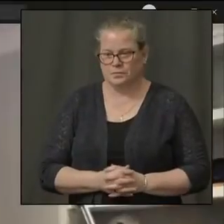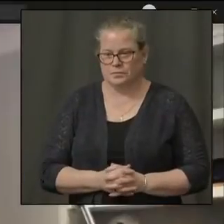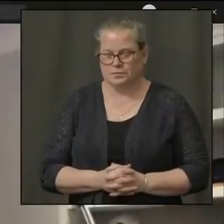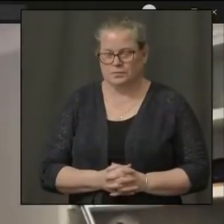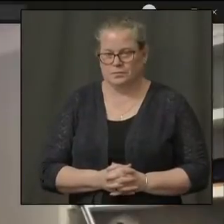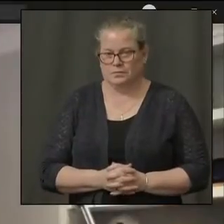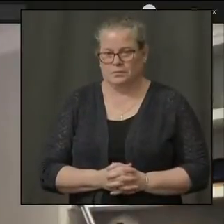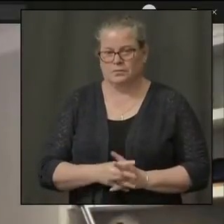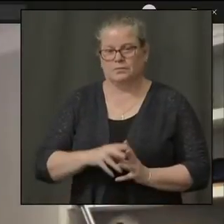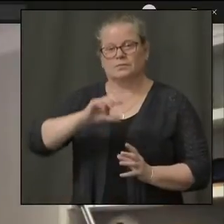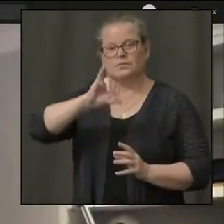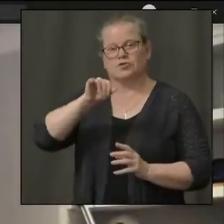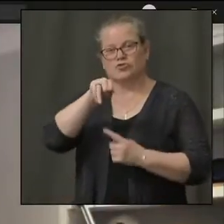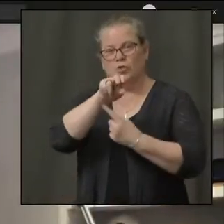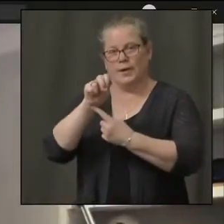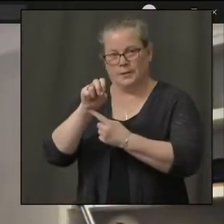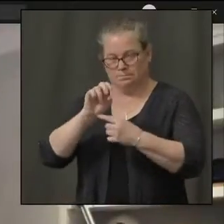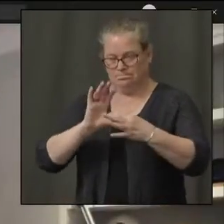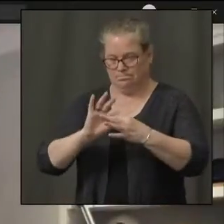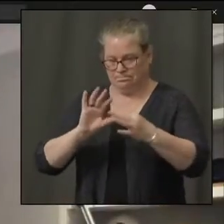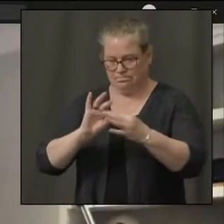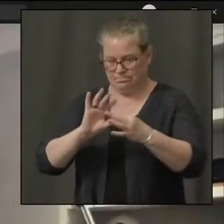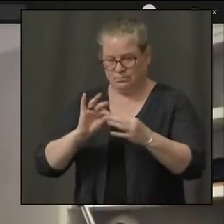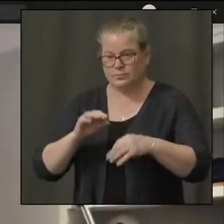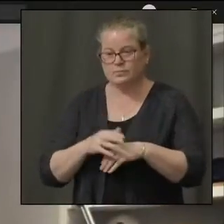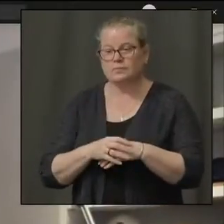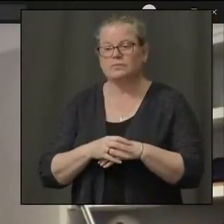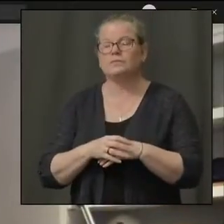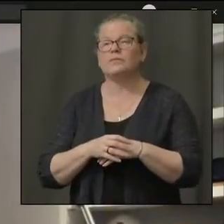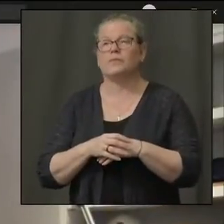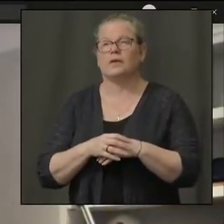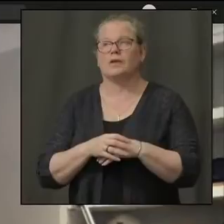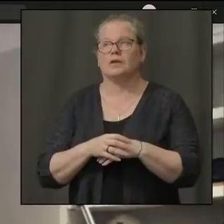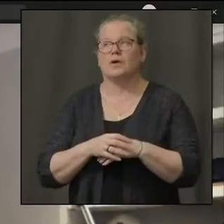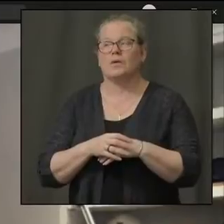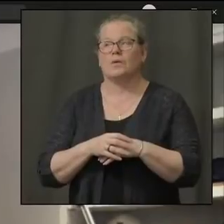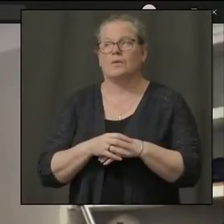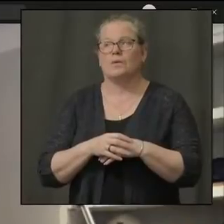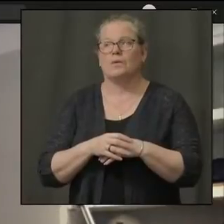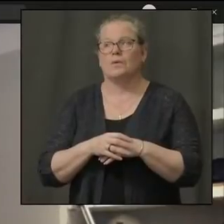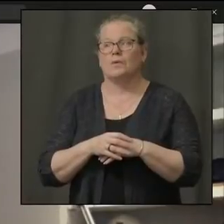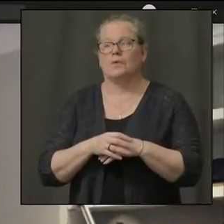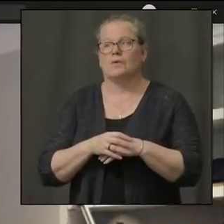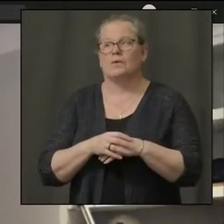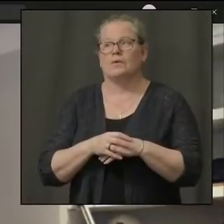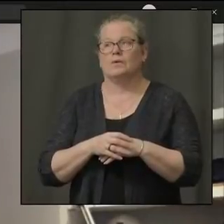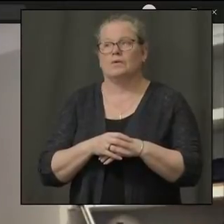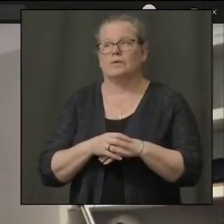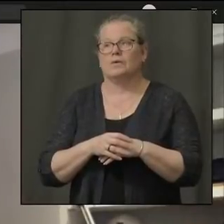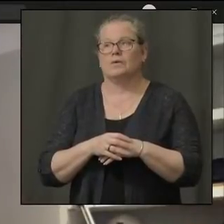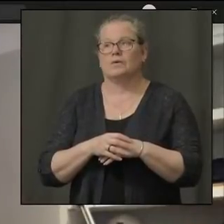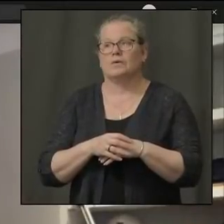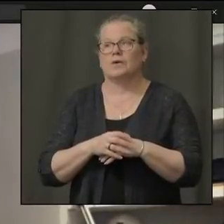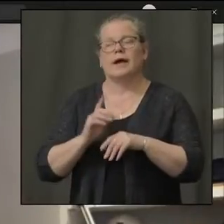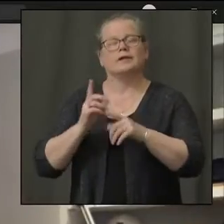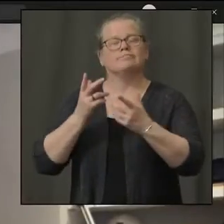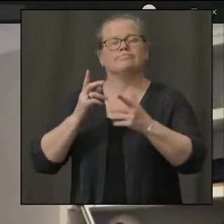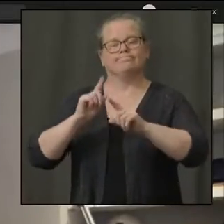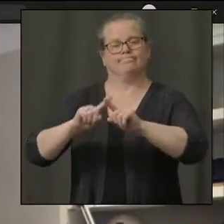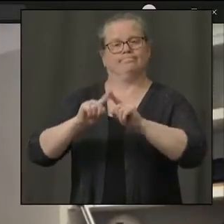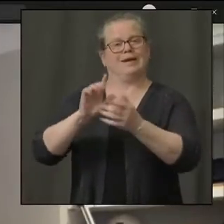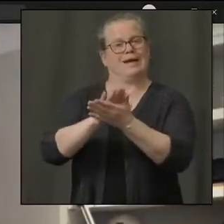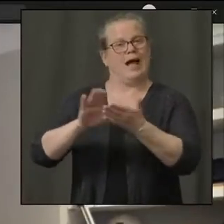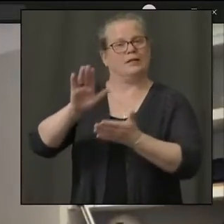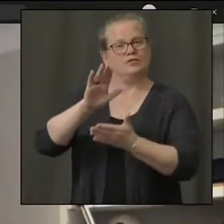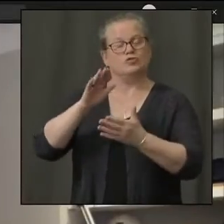independent colleges, what we're trying to make sure is that students have the kind of support